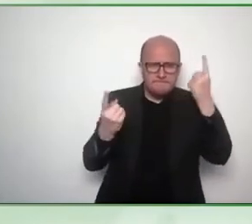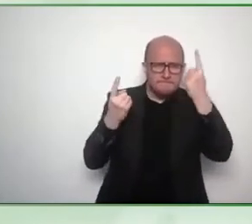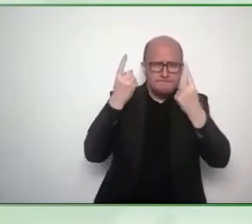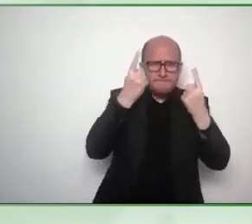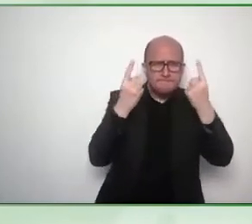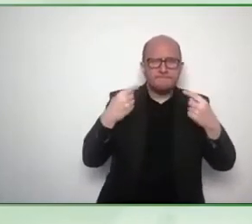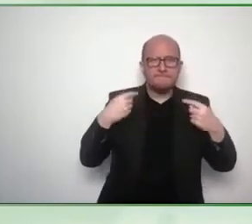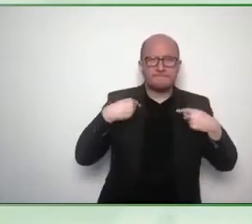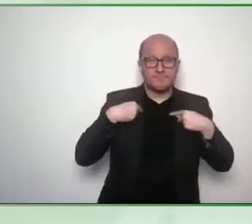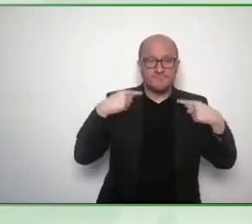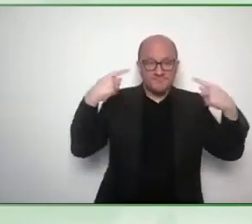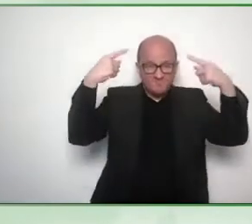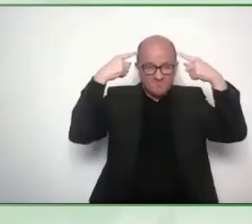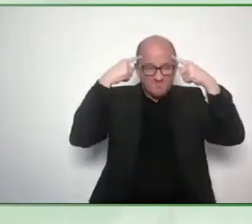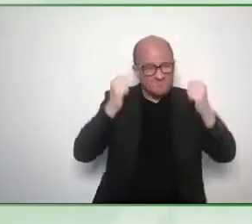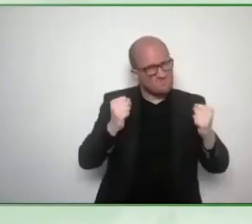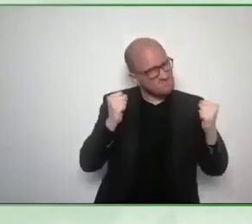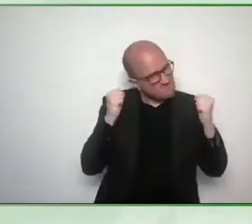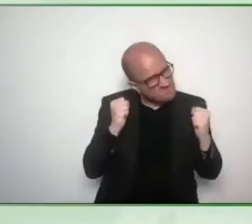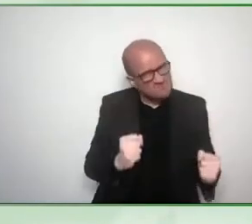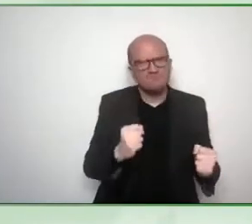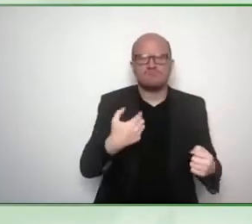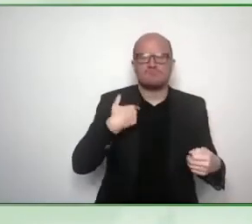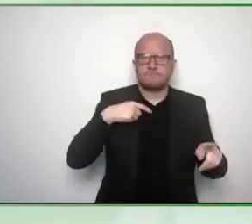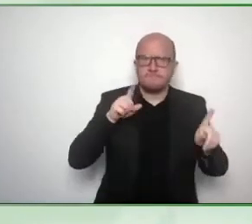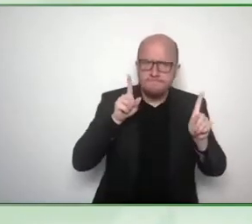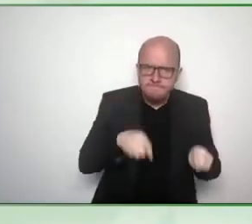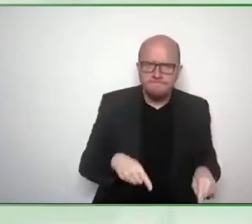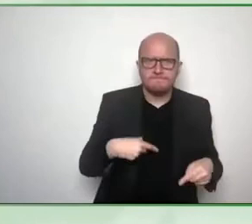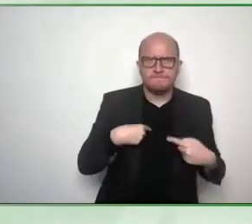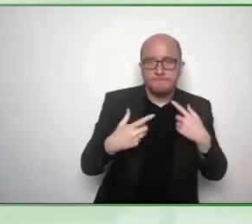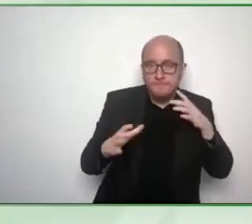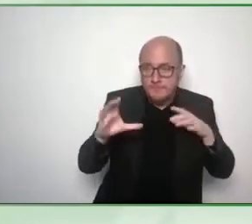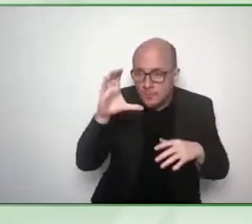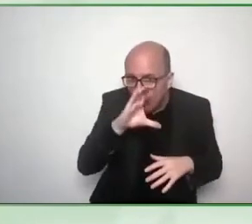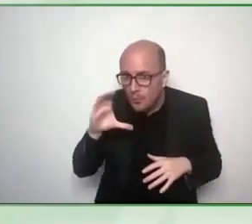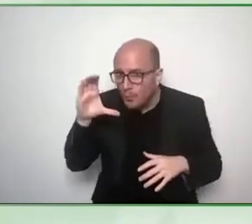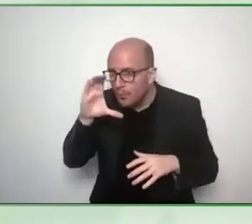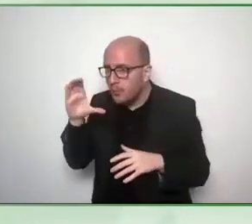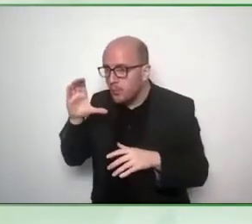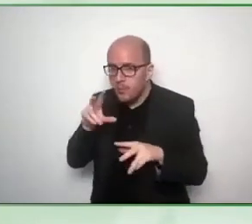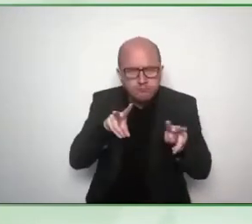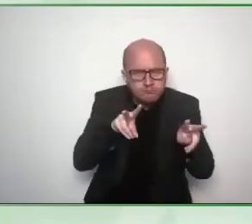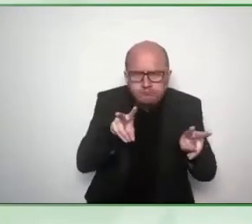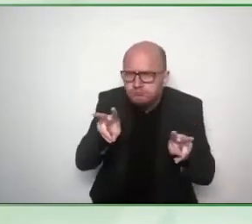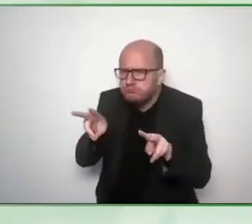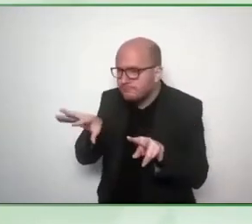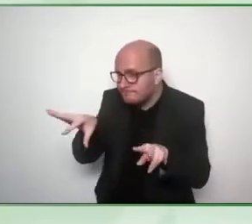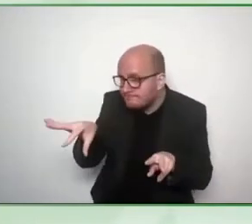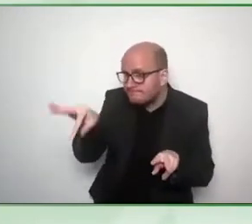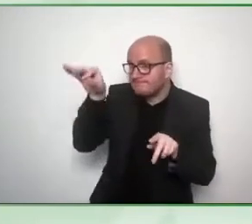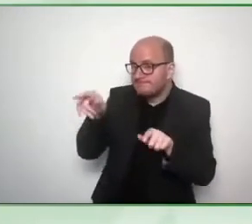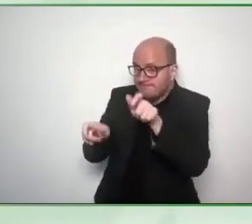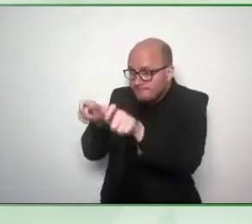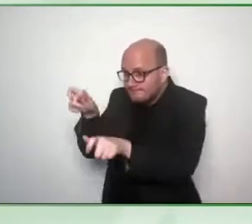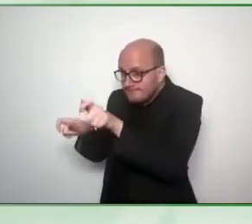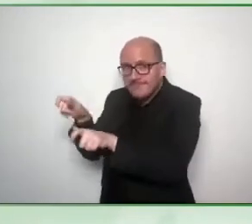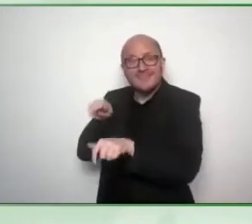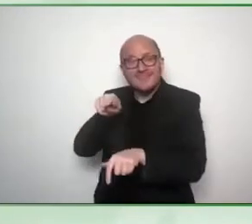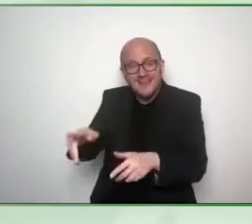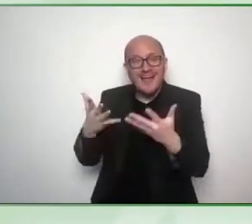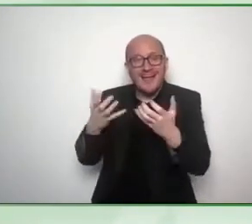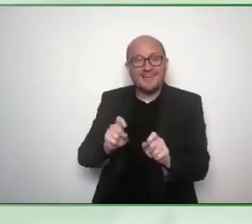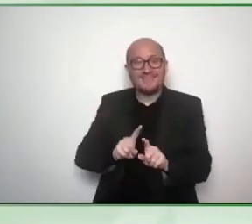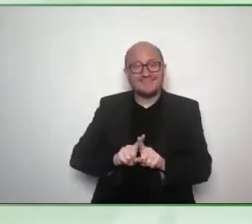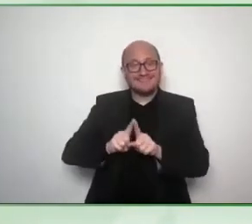brought so much value and so much important knowledge and experience into my work that I